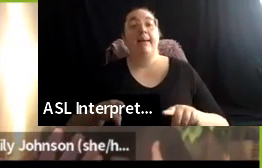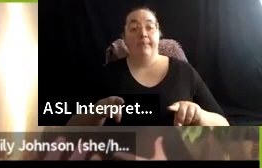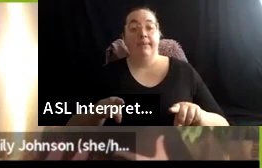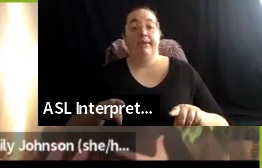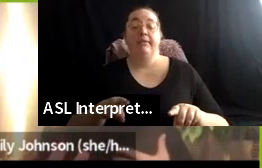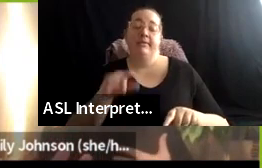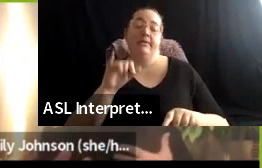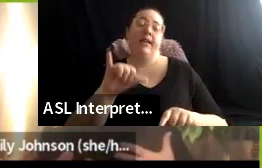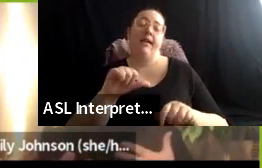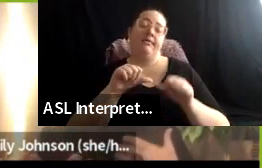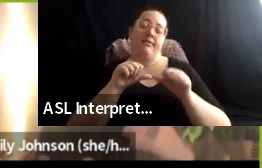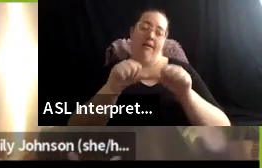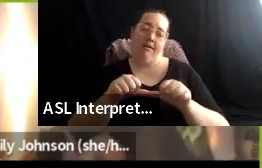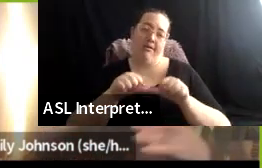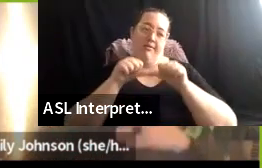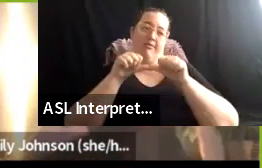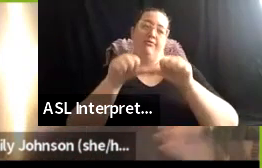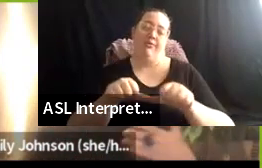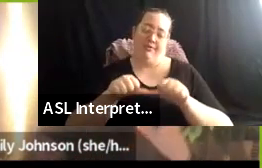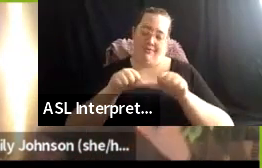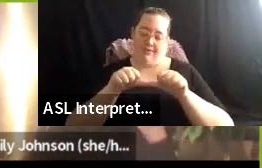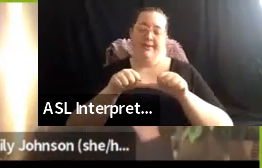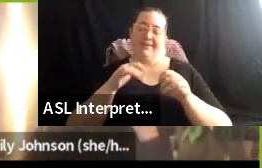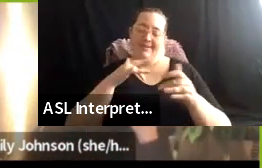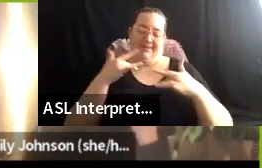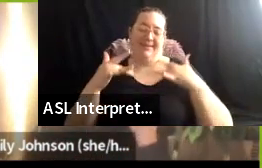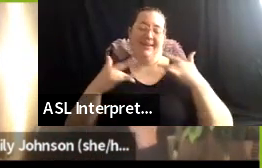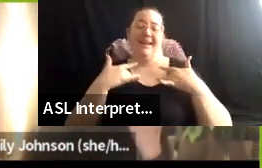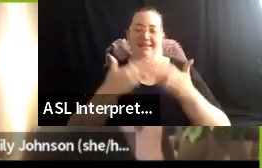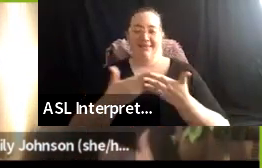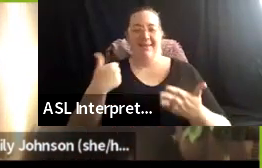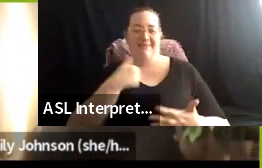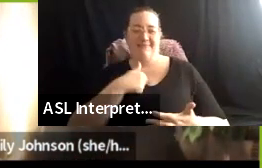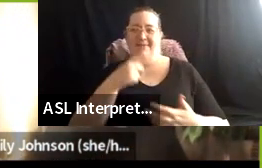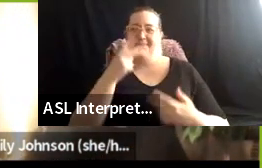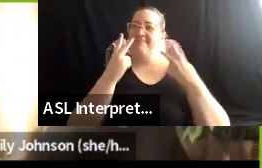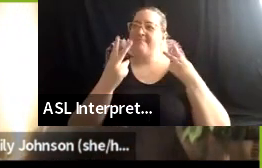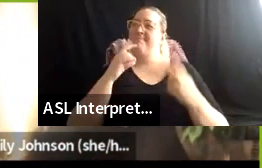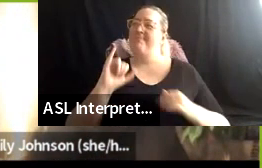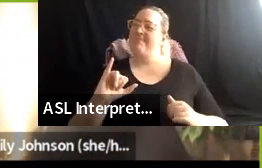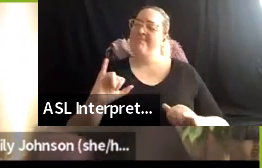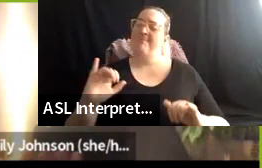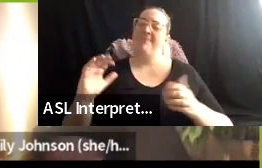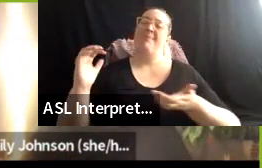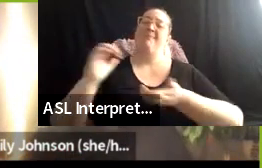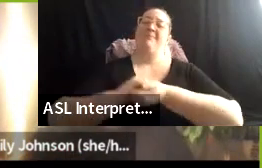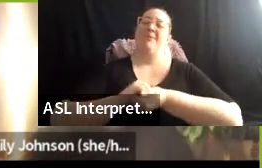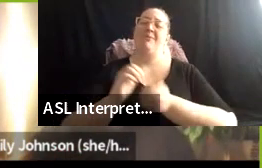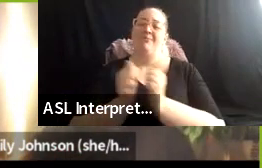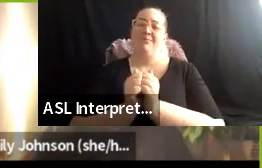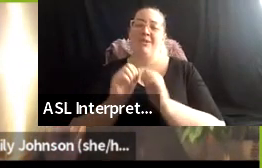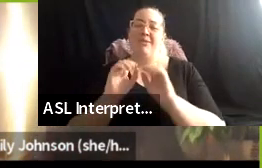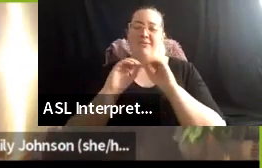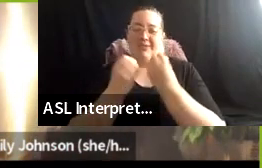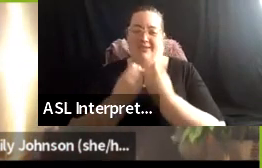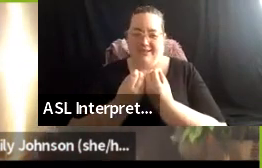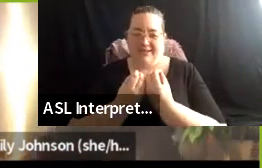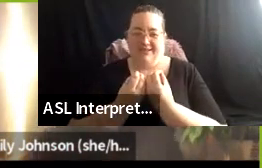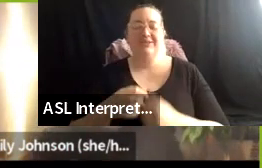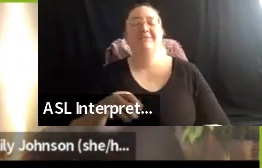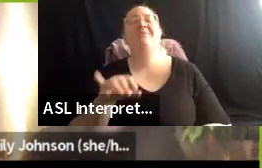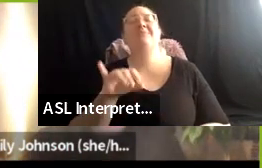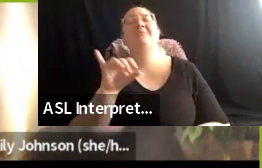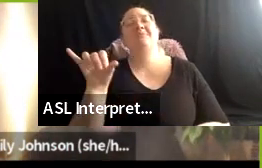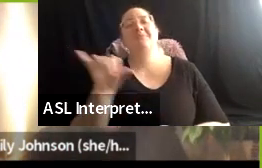and really exciting thing to be, um, to see, and to be in partnership with organizations around, um, and I also just want to really encourage